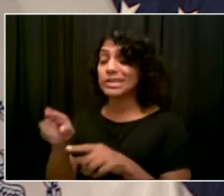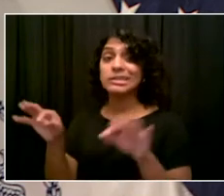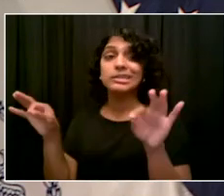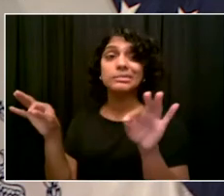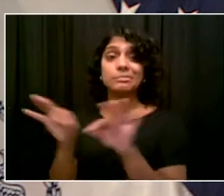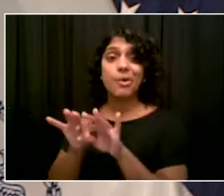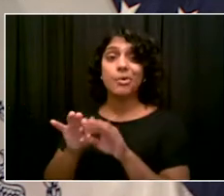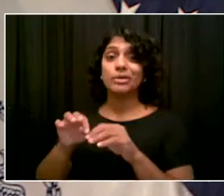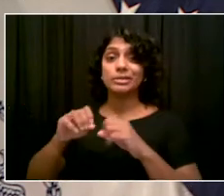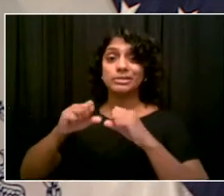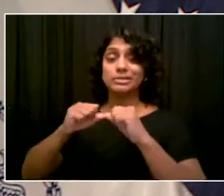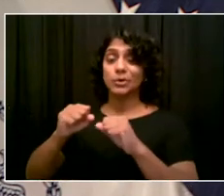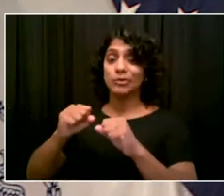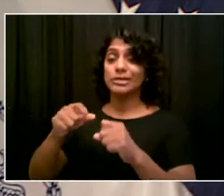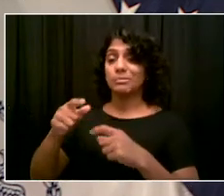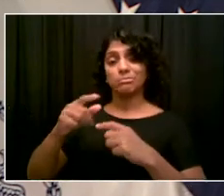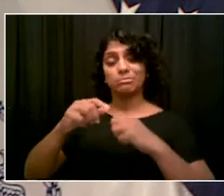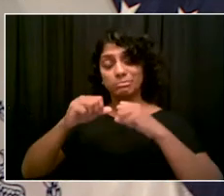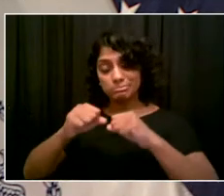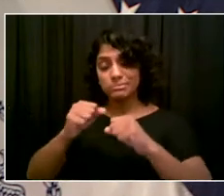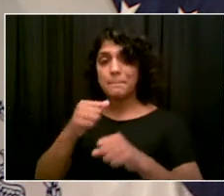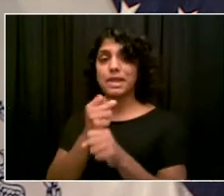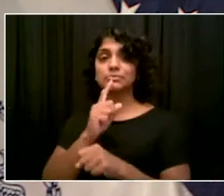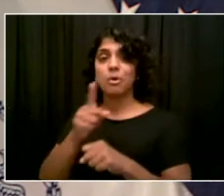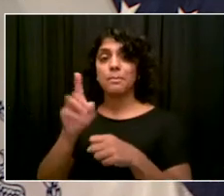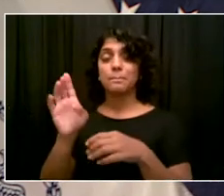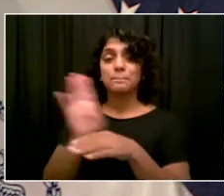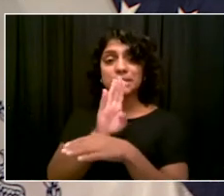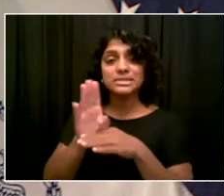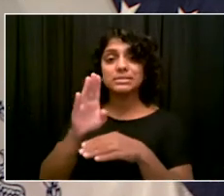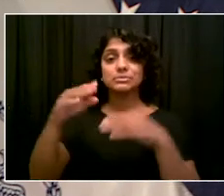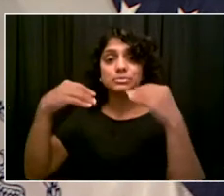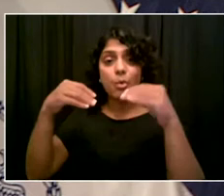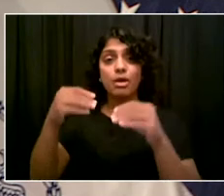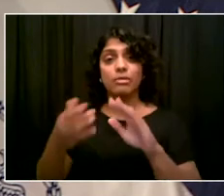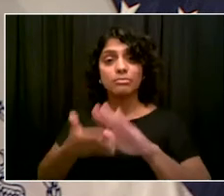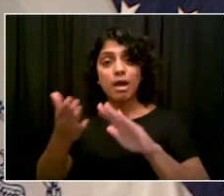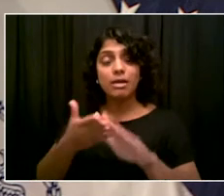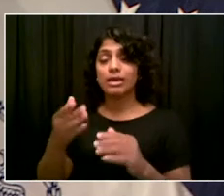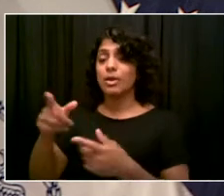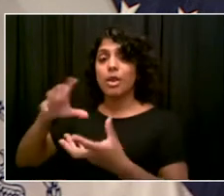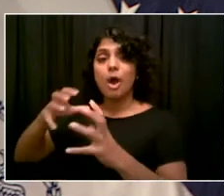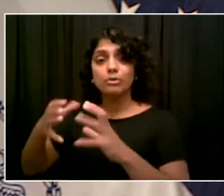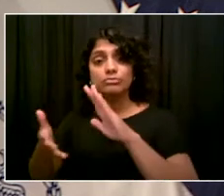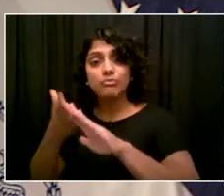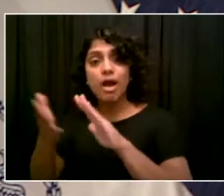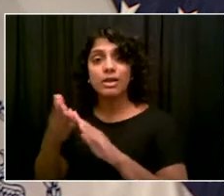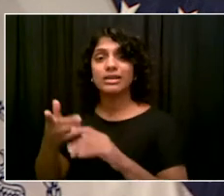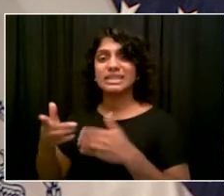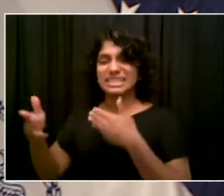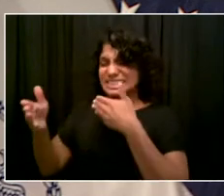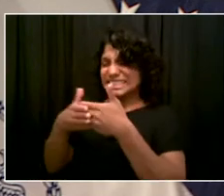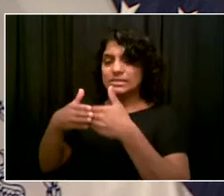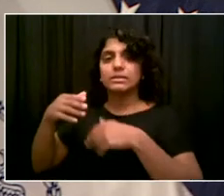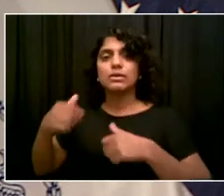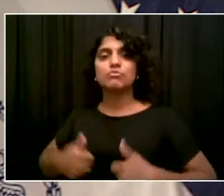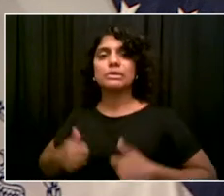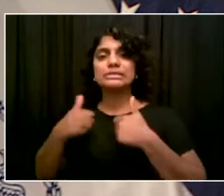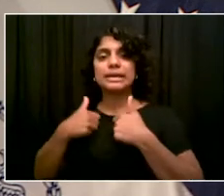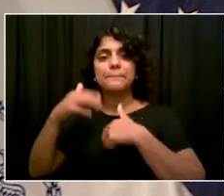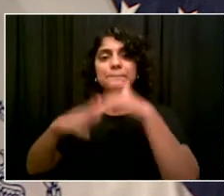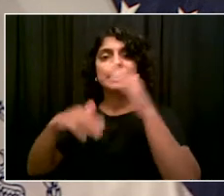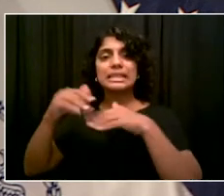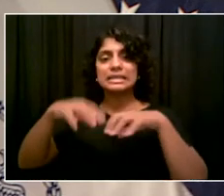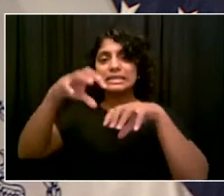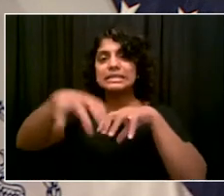months. But in this particular case, I think you phrased it right. Whatever the back and forth, we have to make sure